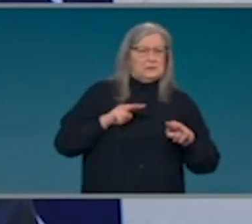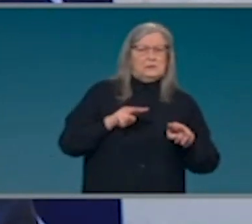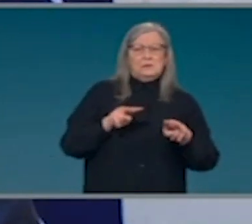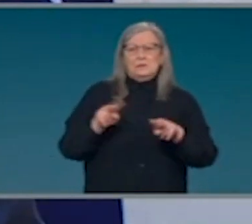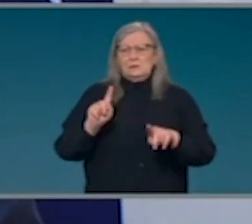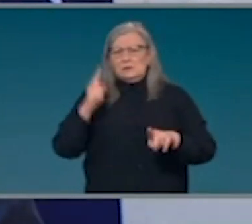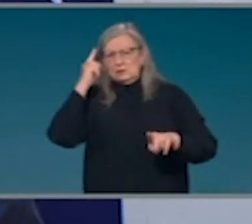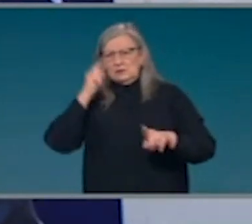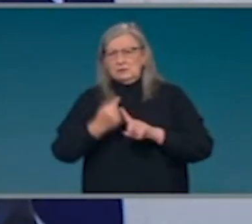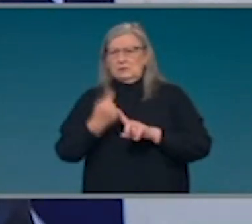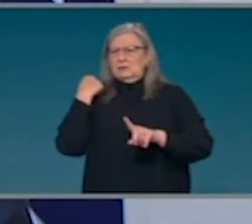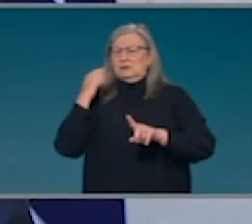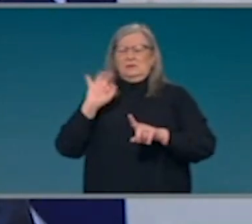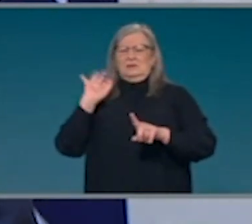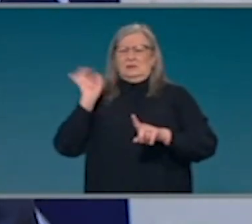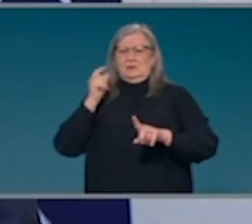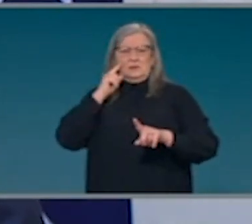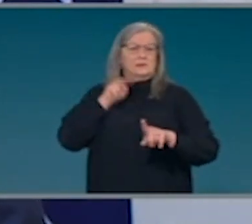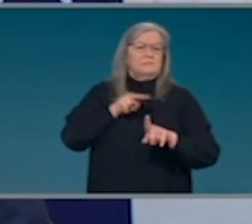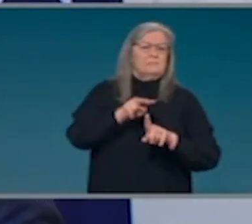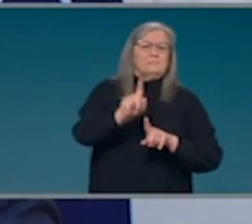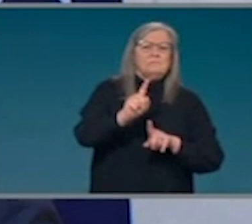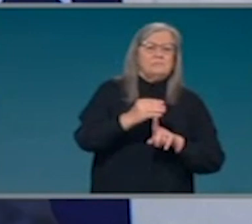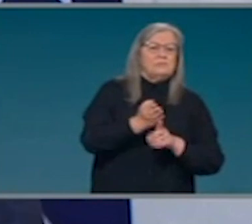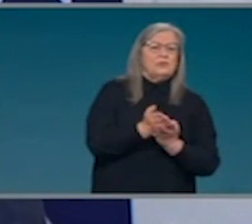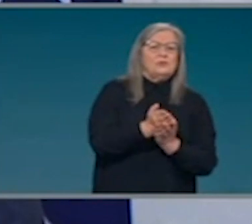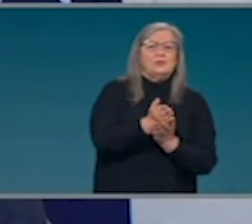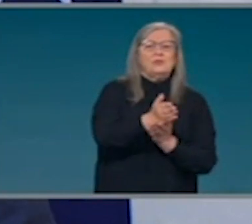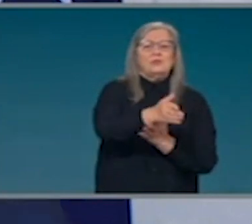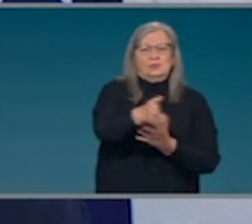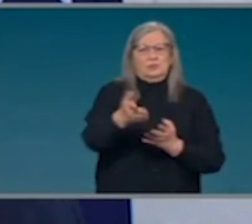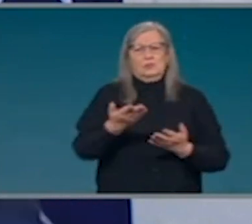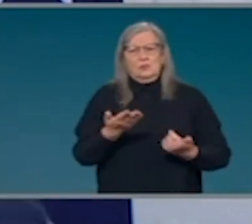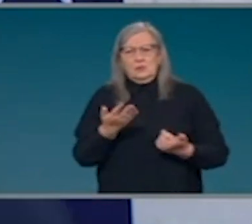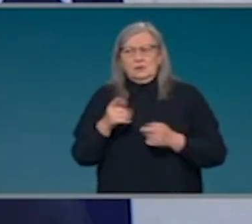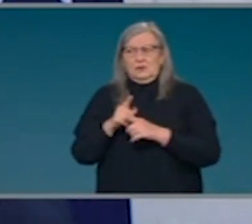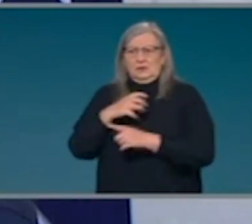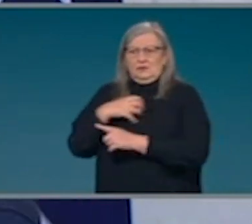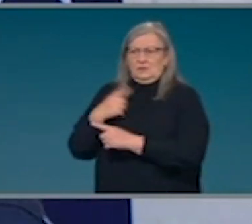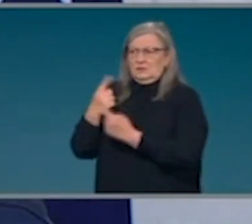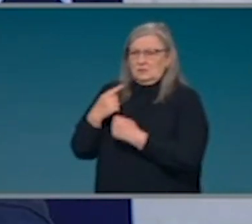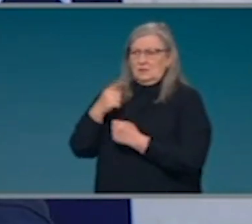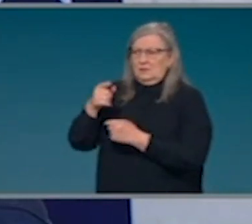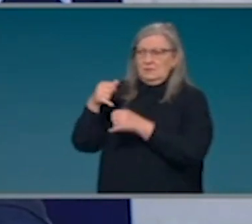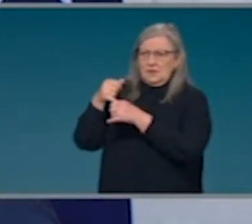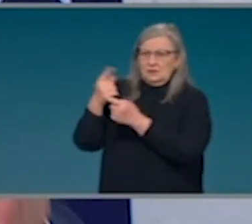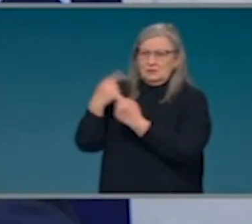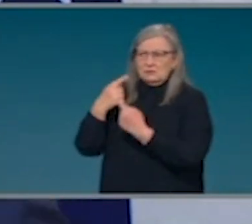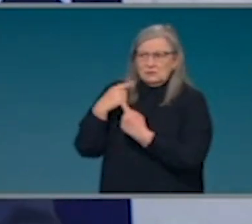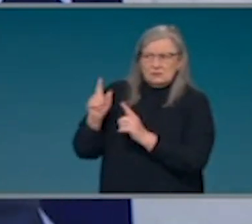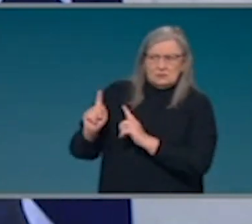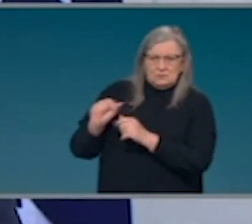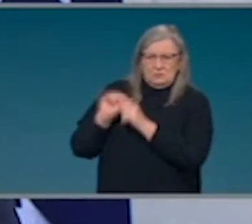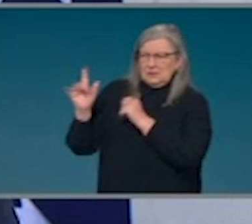same approach based on the best possible medical advice and the best possible medical advice is to push through. We're seeing